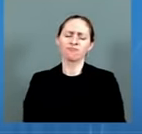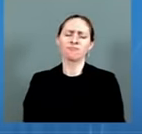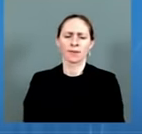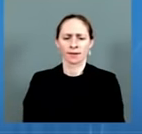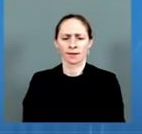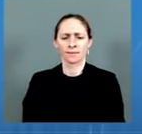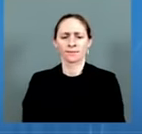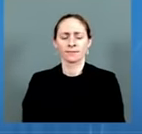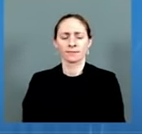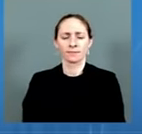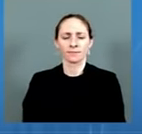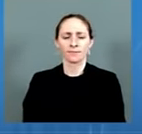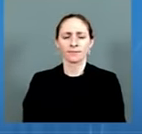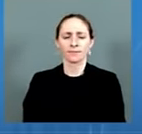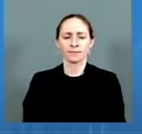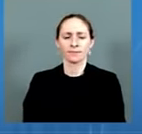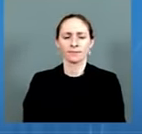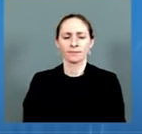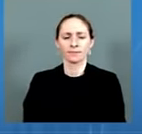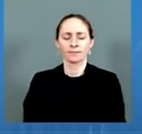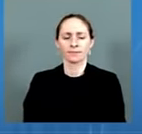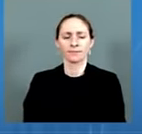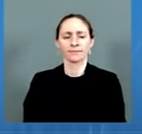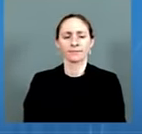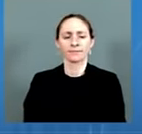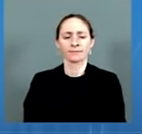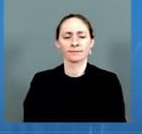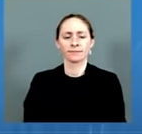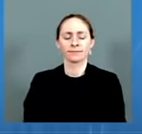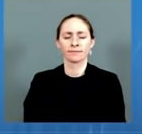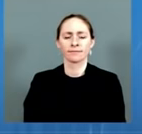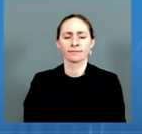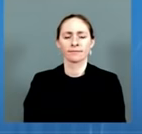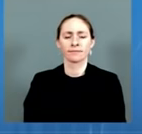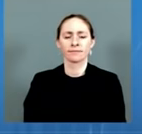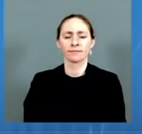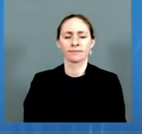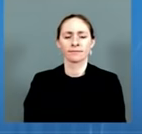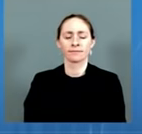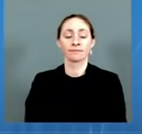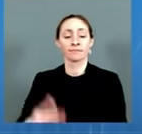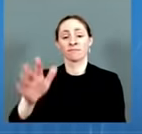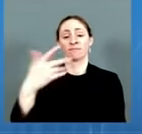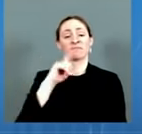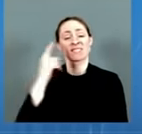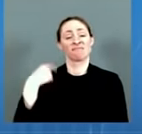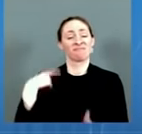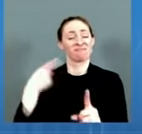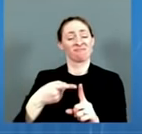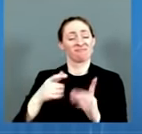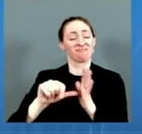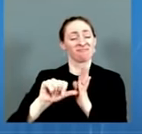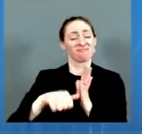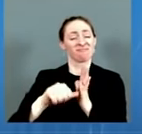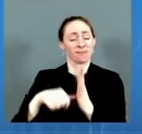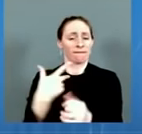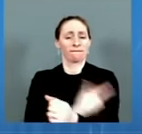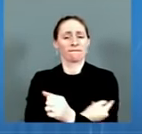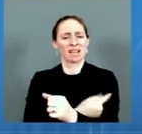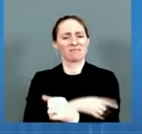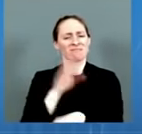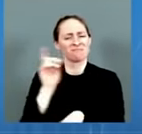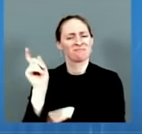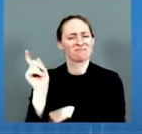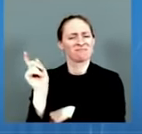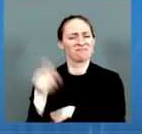lives. The latest data from CDC shows that an unvaccinated individual is eight times more likely to be